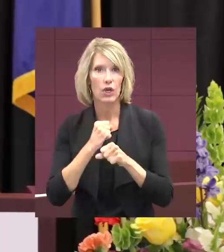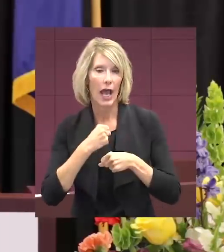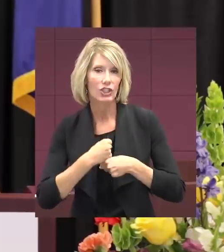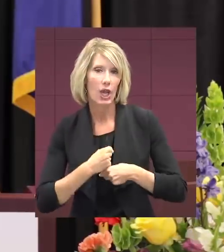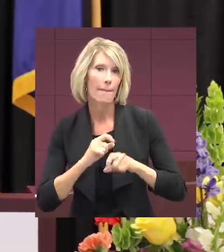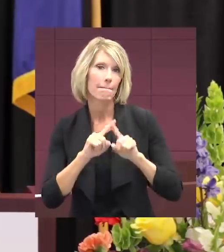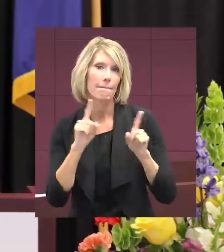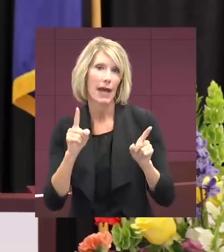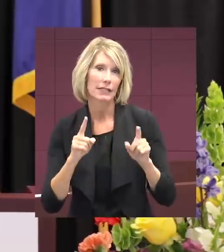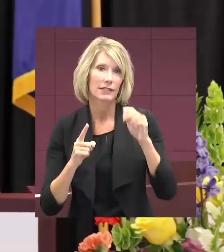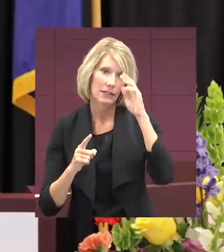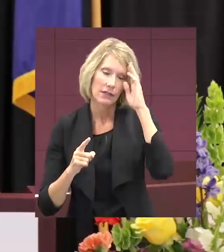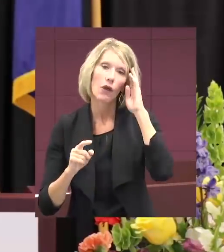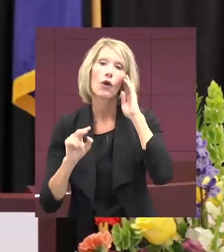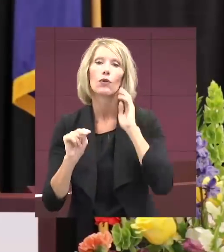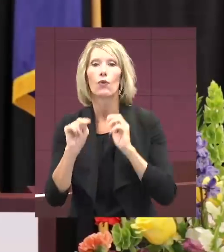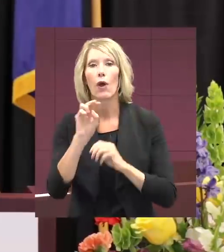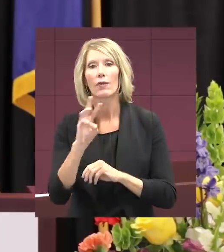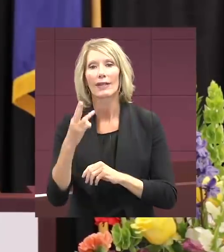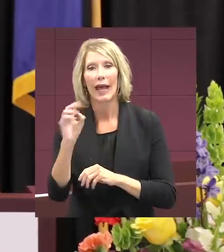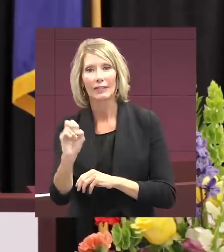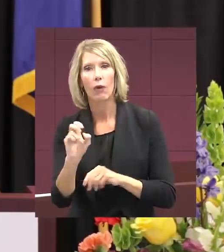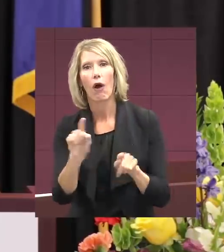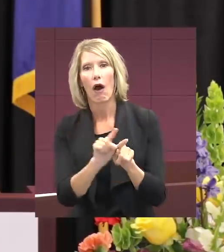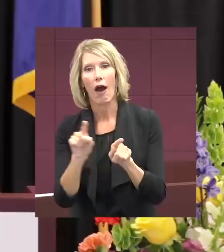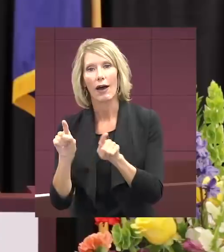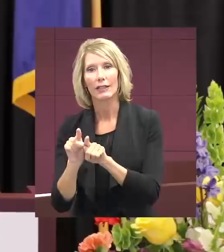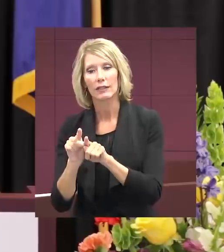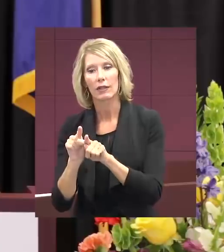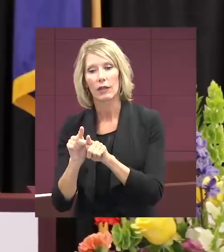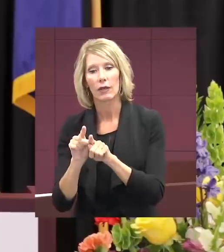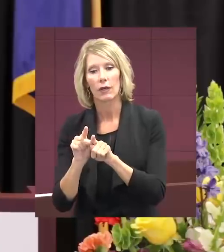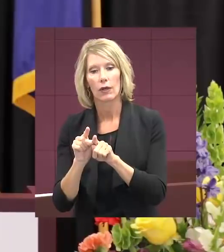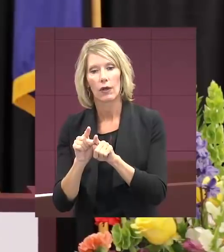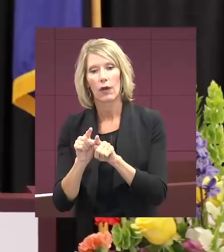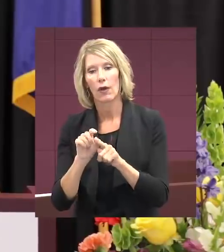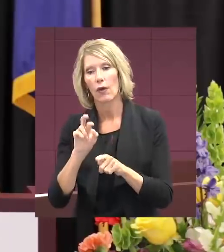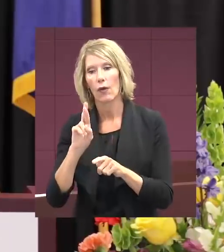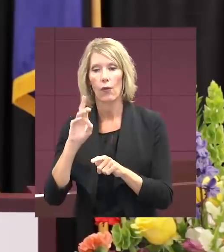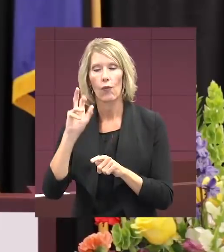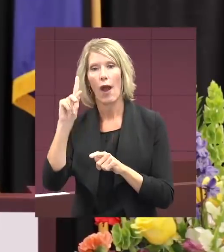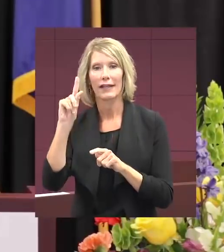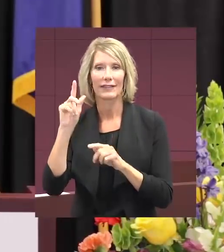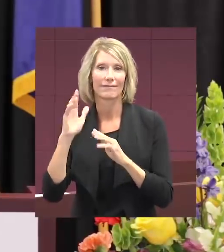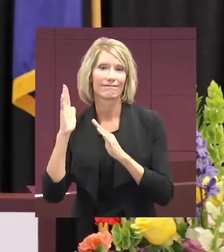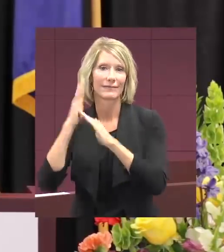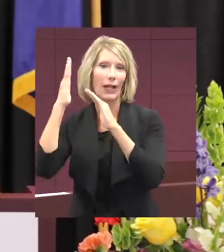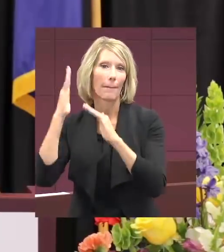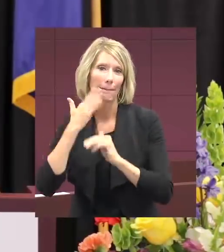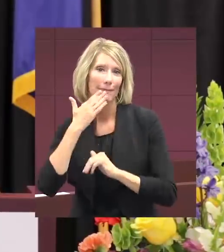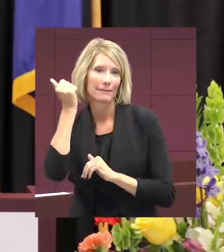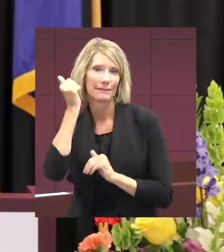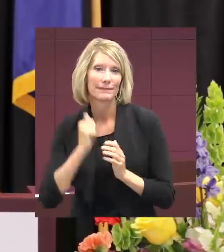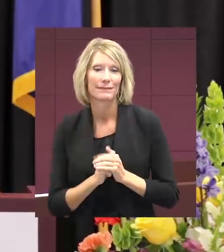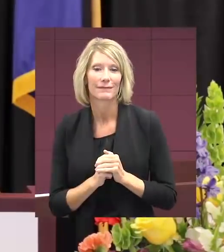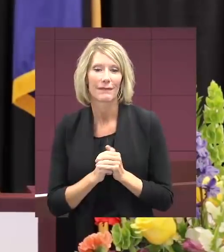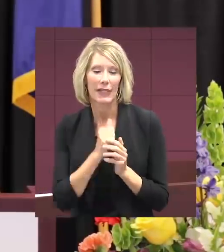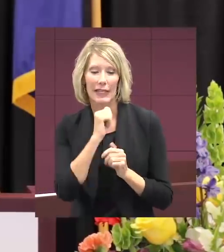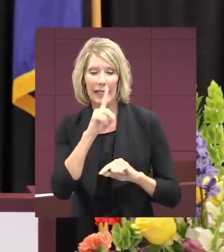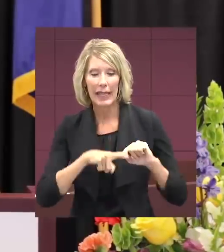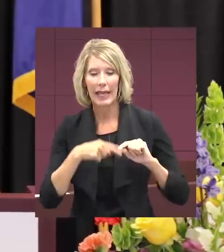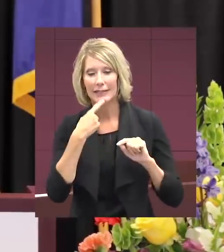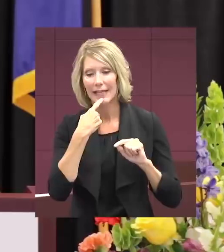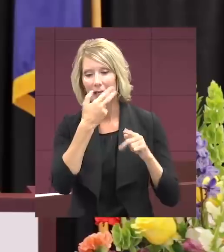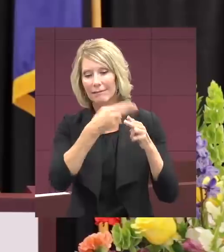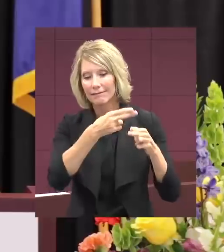but Northwest High School was also rocking at the top. While I do not have the time to name everybody and